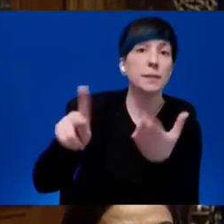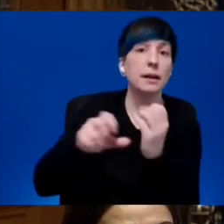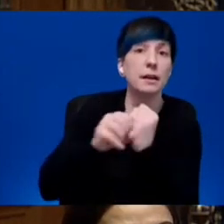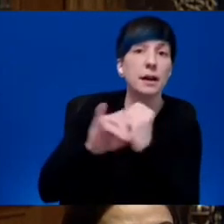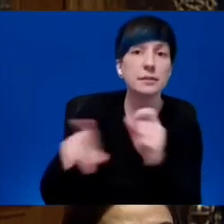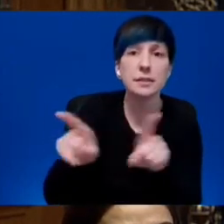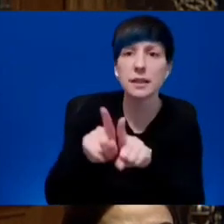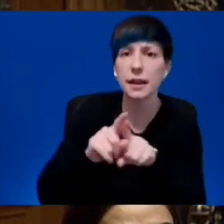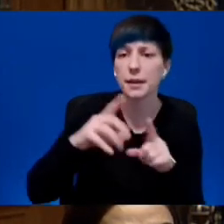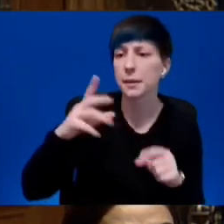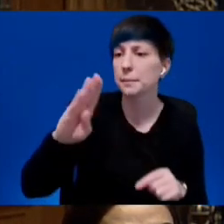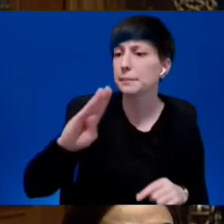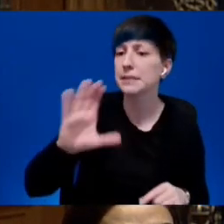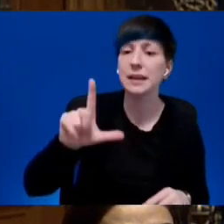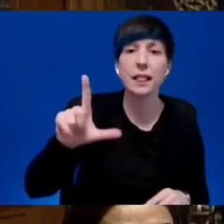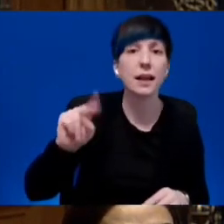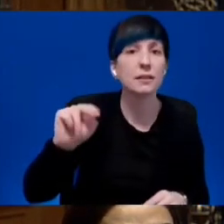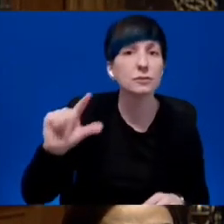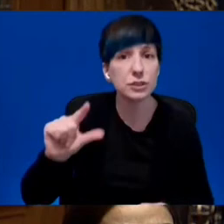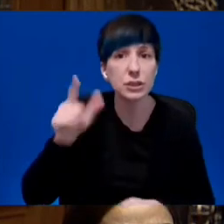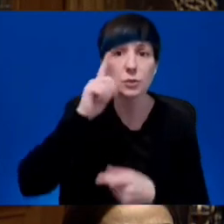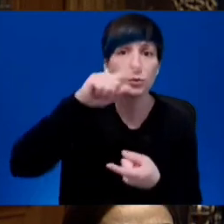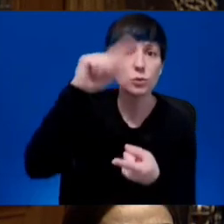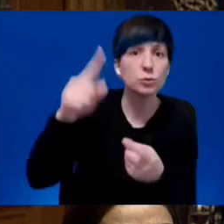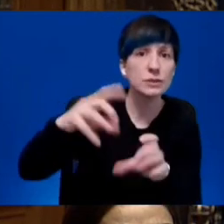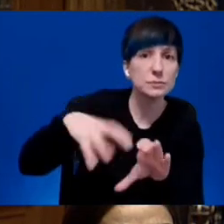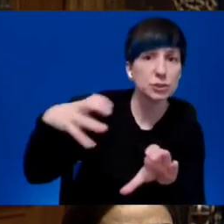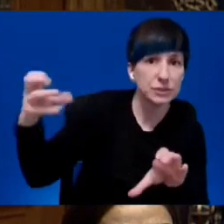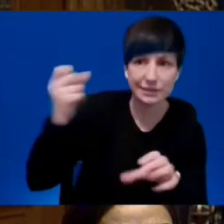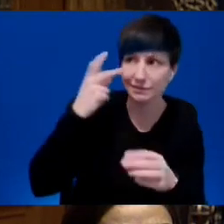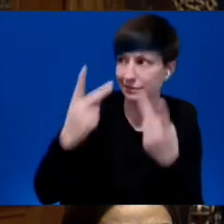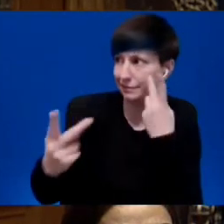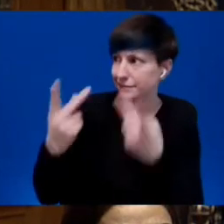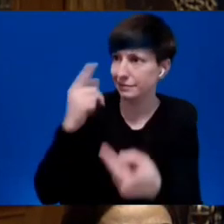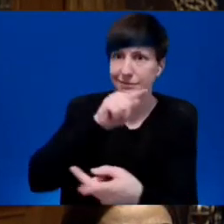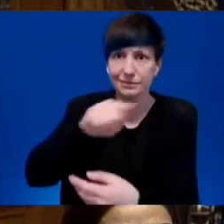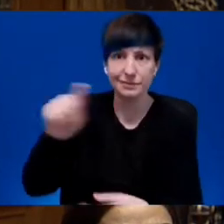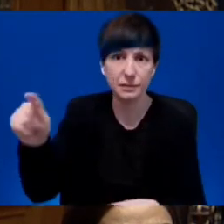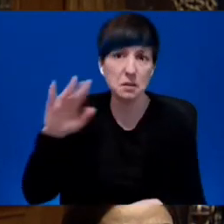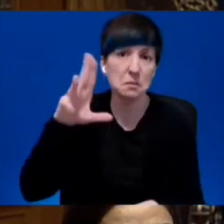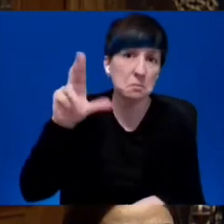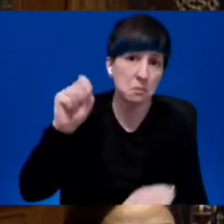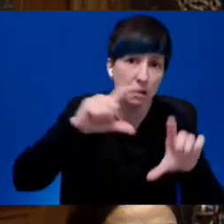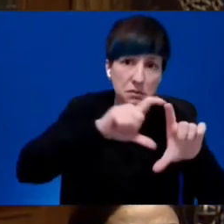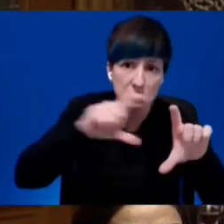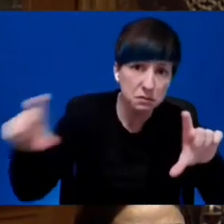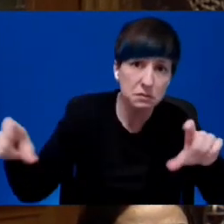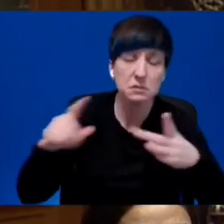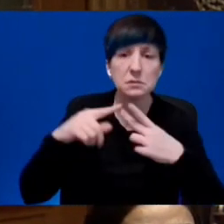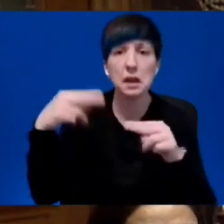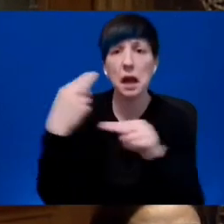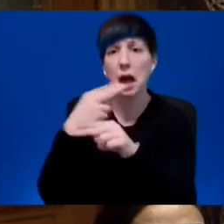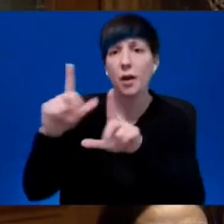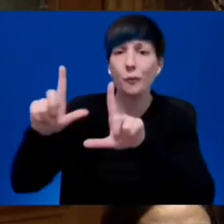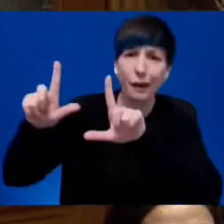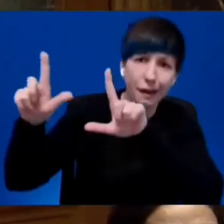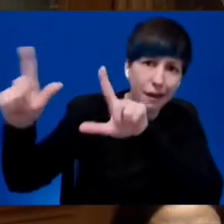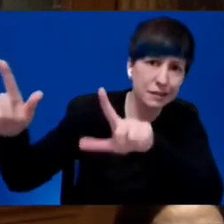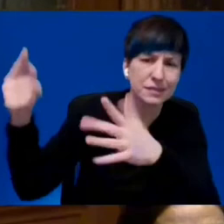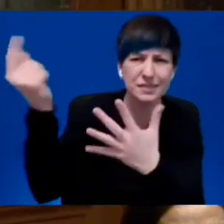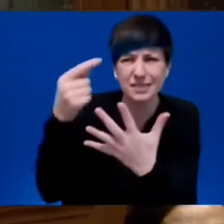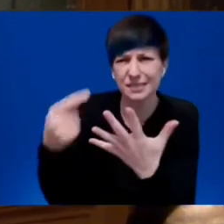ubiquitous on social media, buses, highway billboards across the province. The fracked gas is a fossil fuel,